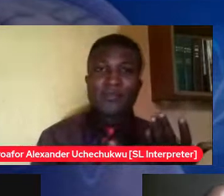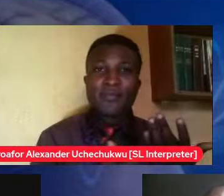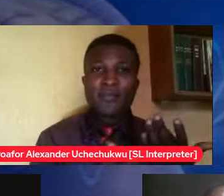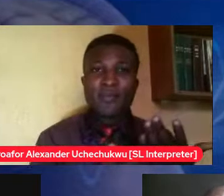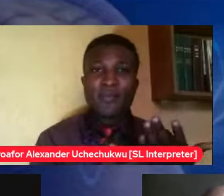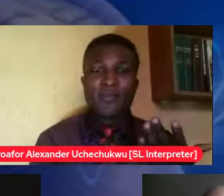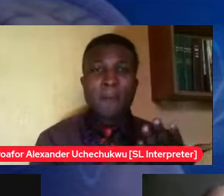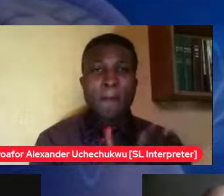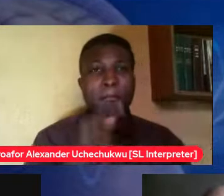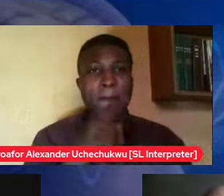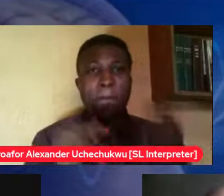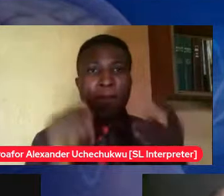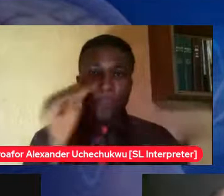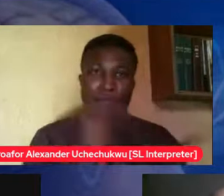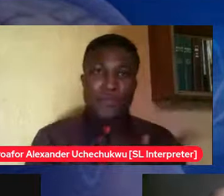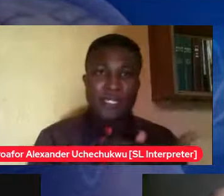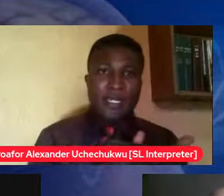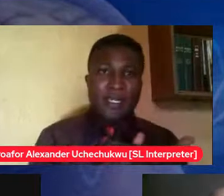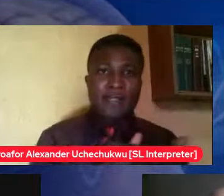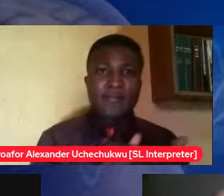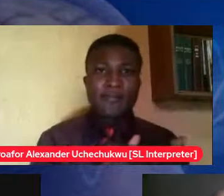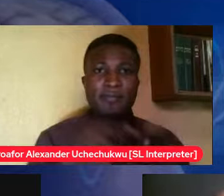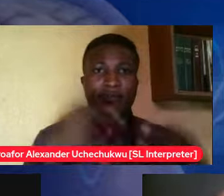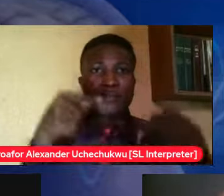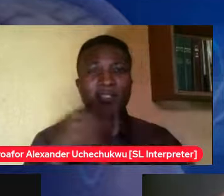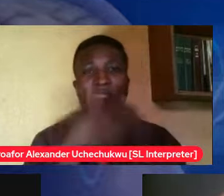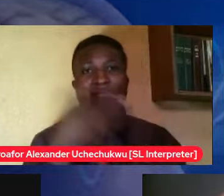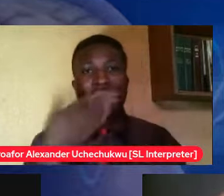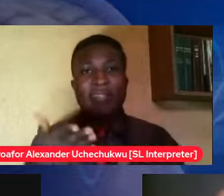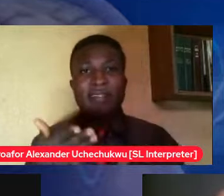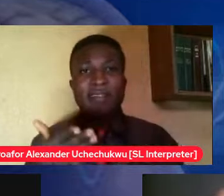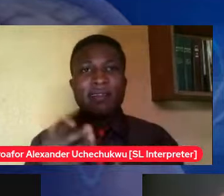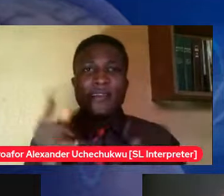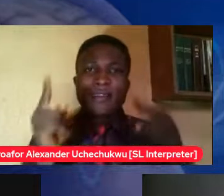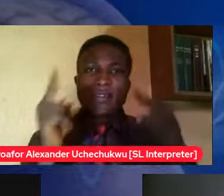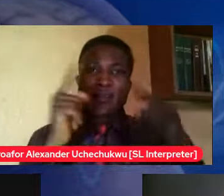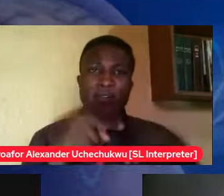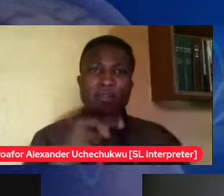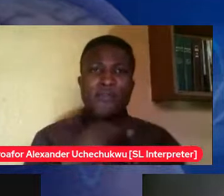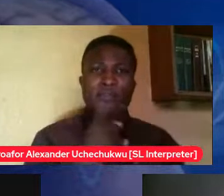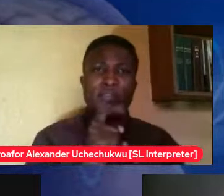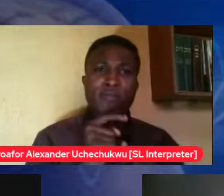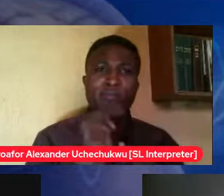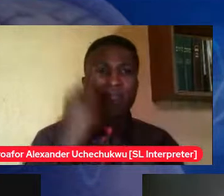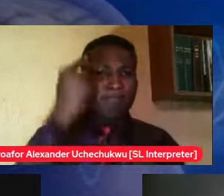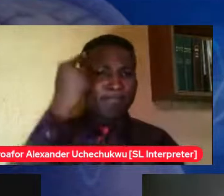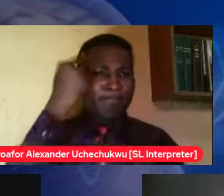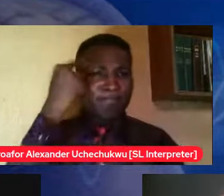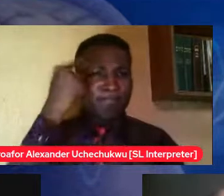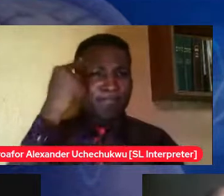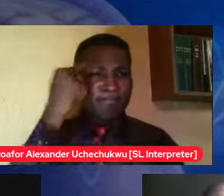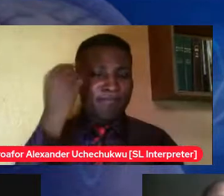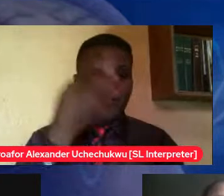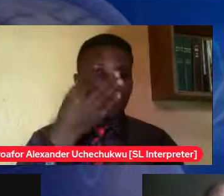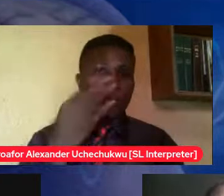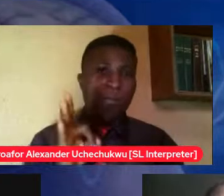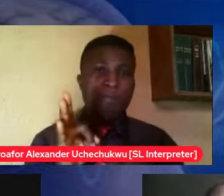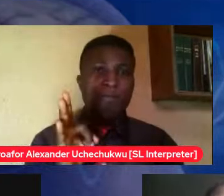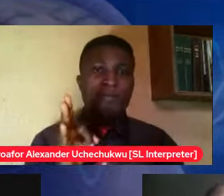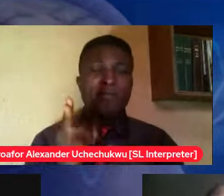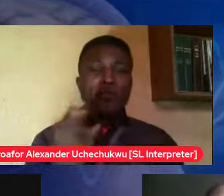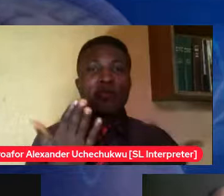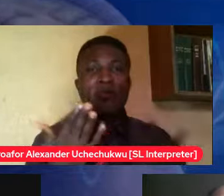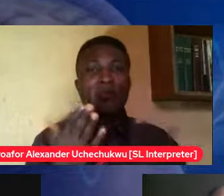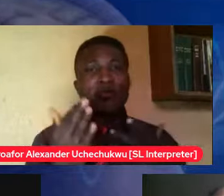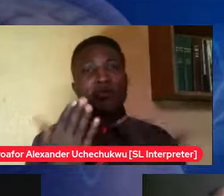you see this this thing they come from this i again this mentality that if